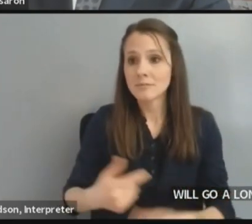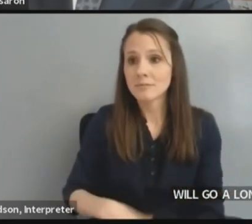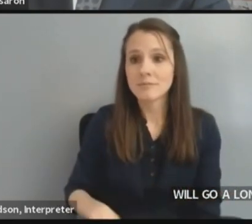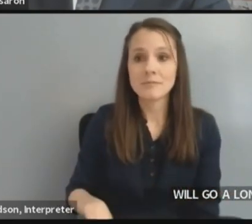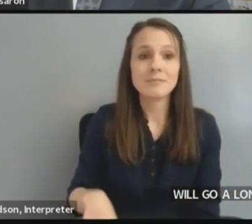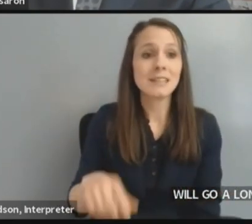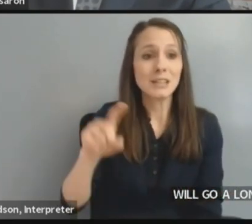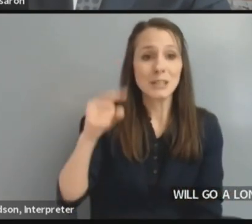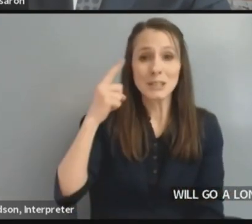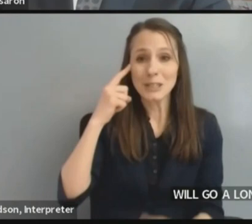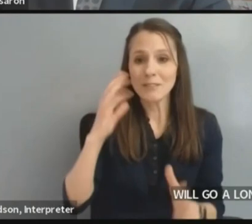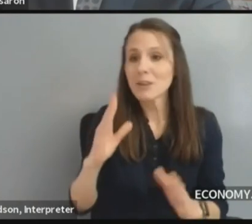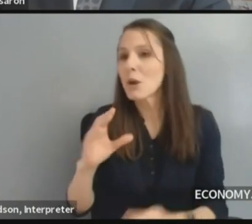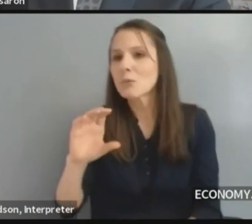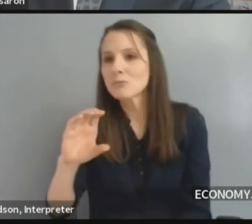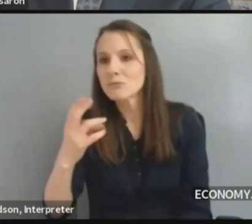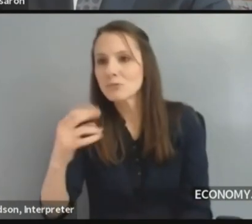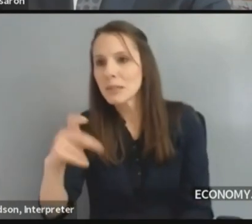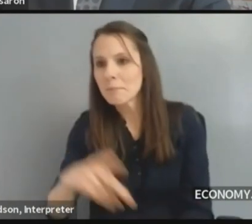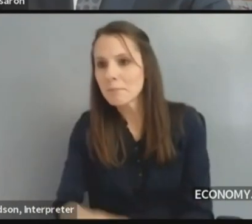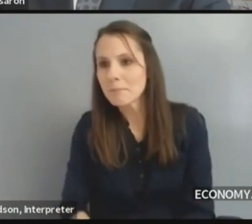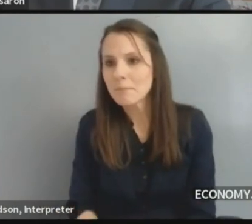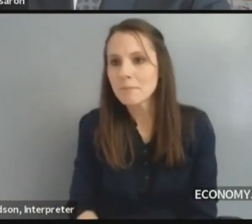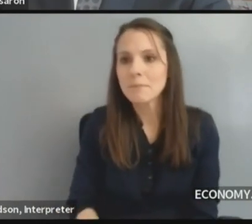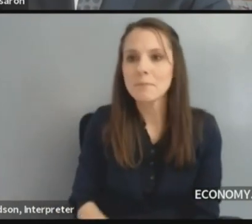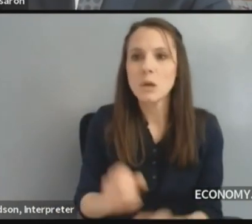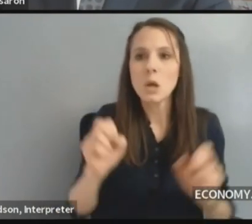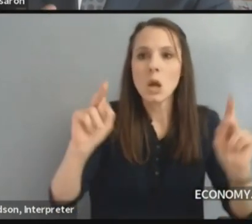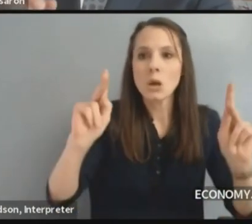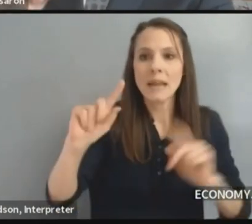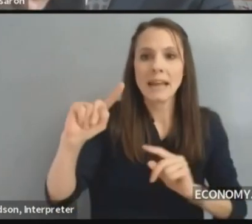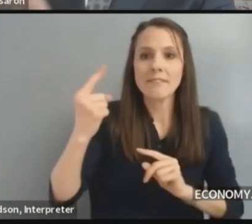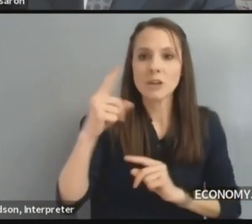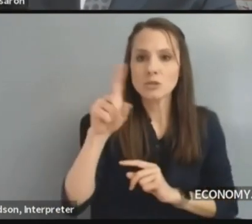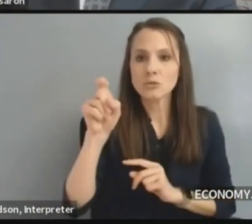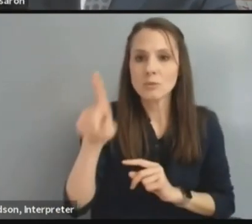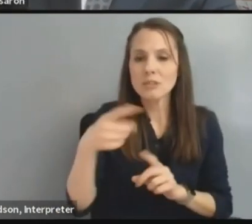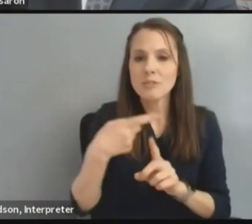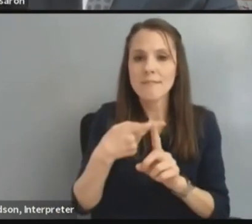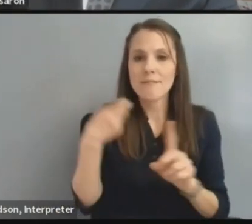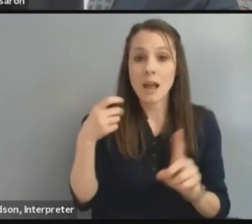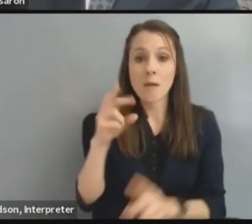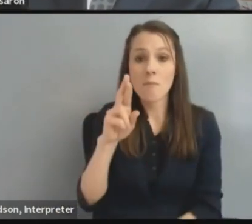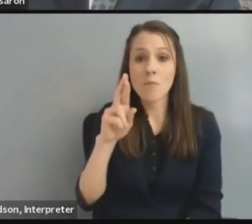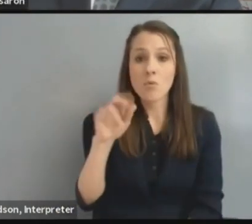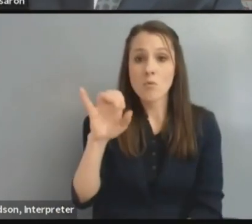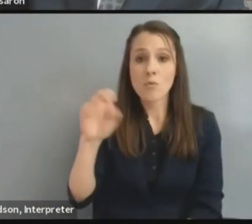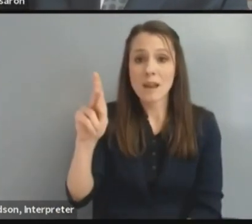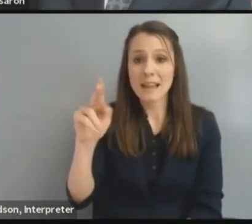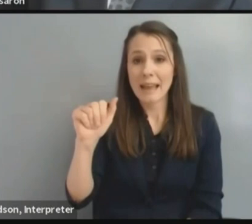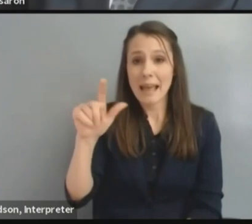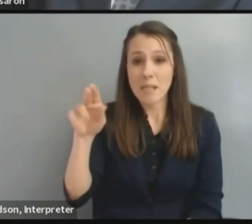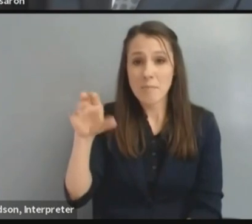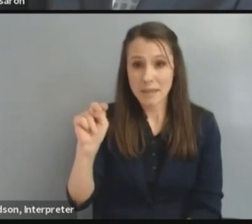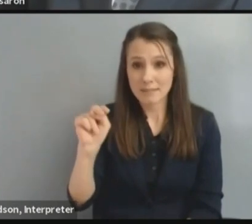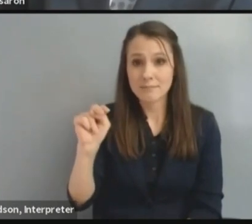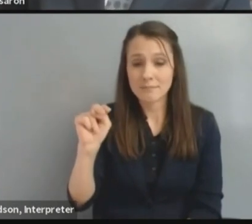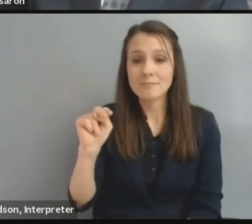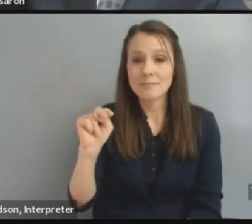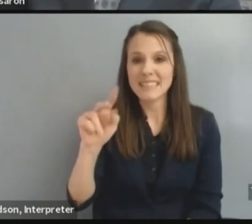All right, great. Thank you, Rachel. So the first question will come from Rick Alvin with TV8.